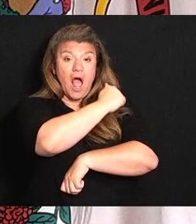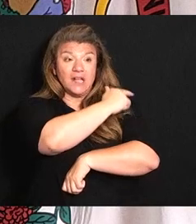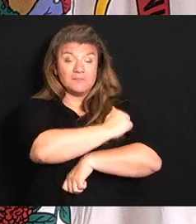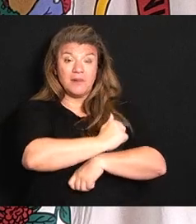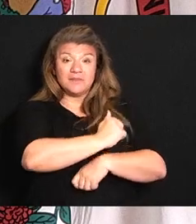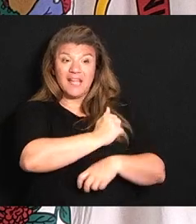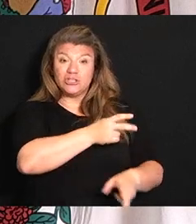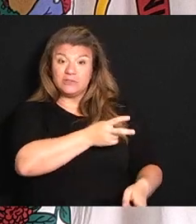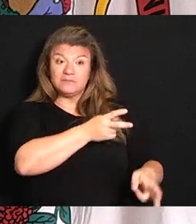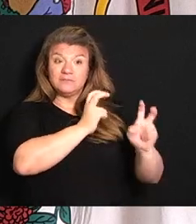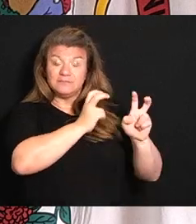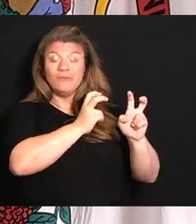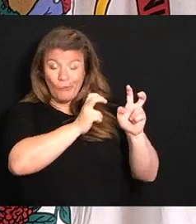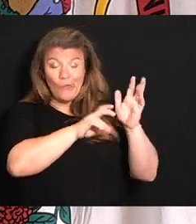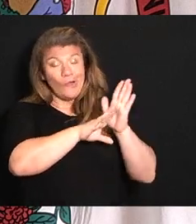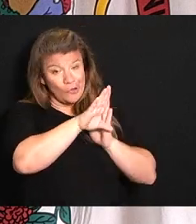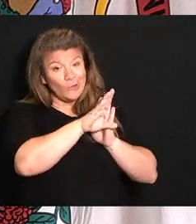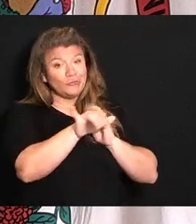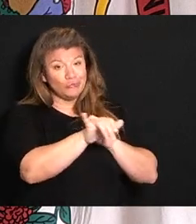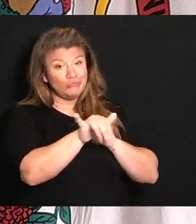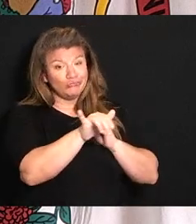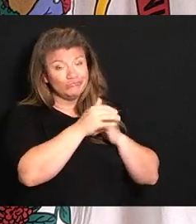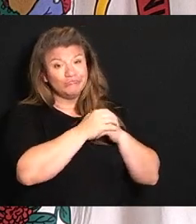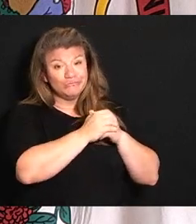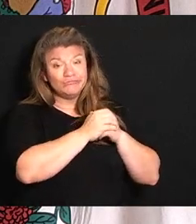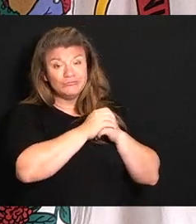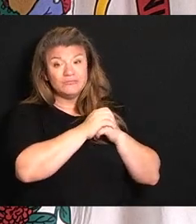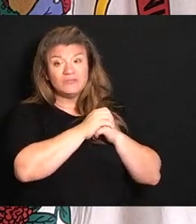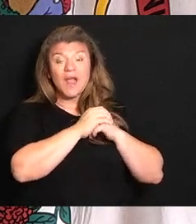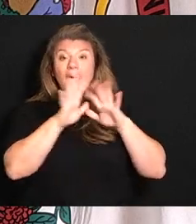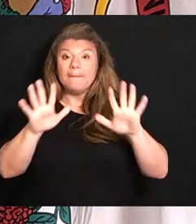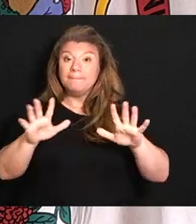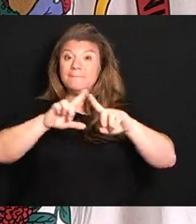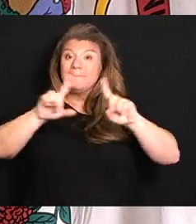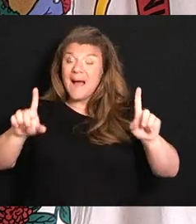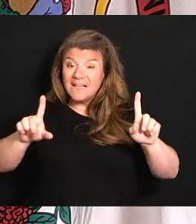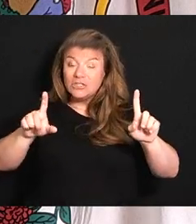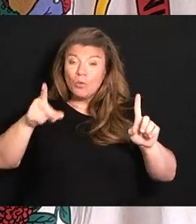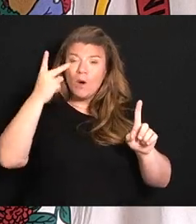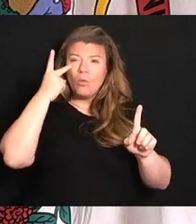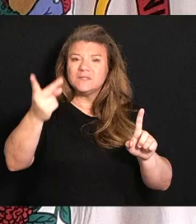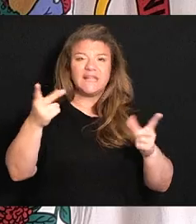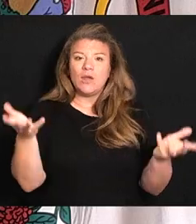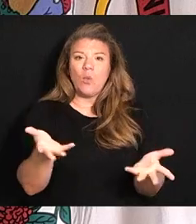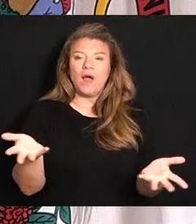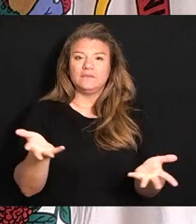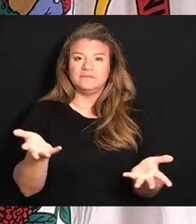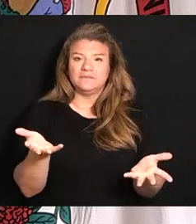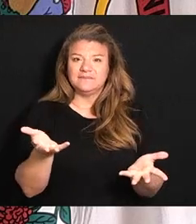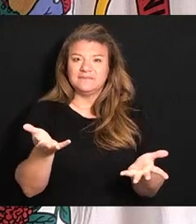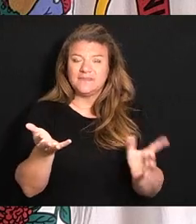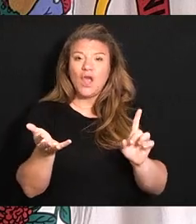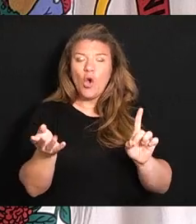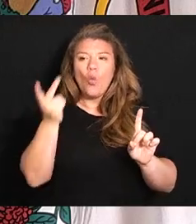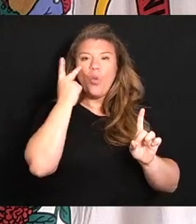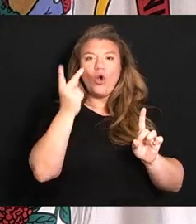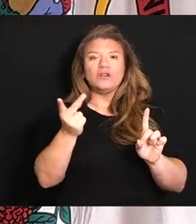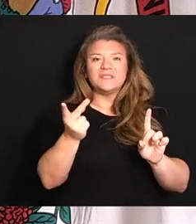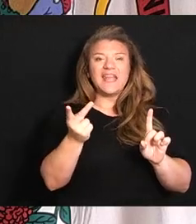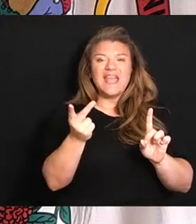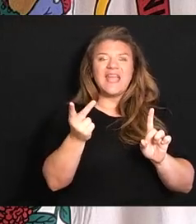probably increase. But absolutely, what we're seeing is just this. We're seeing a